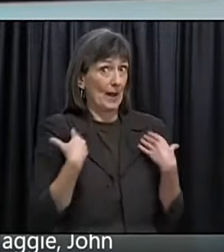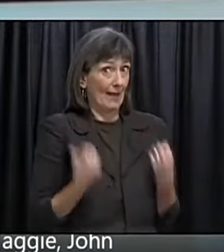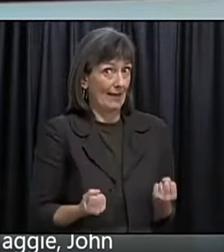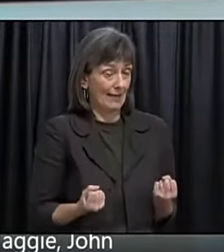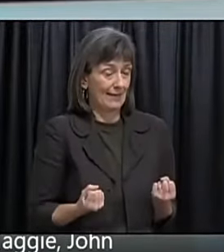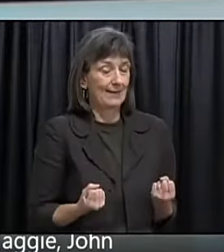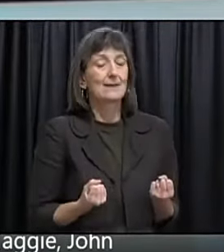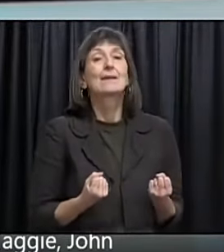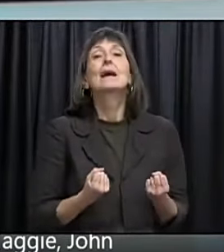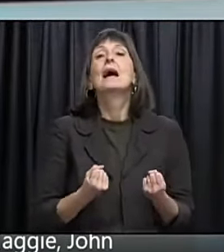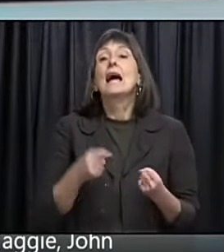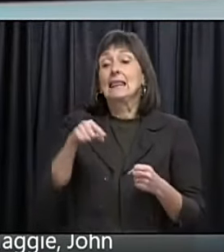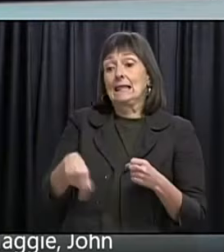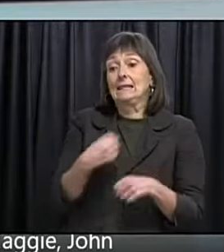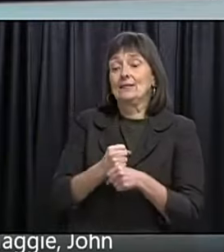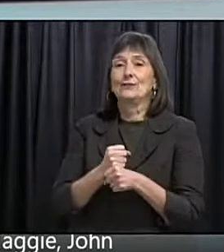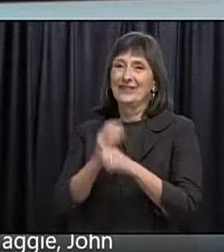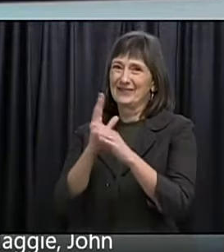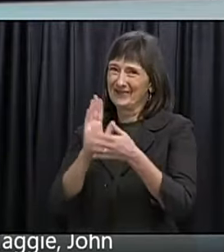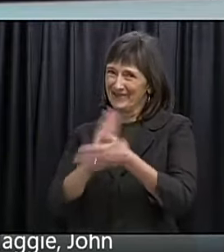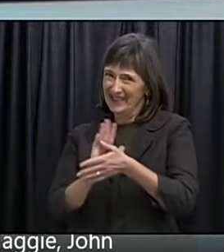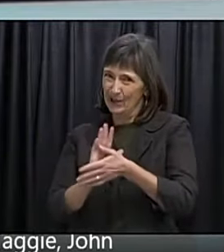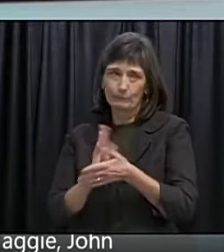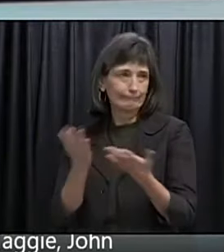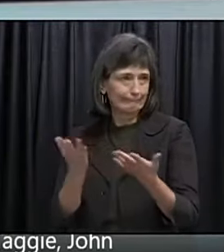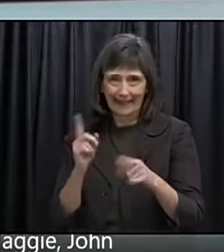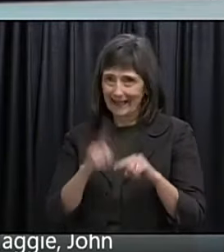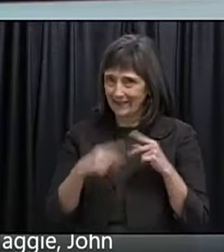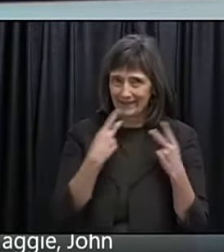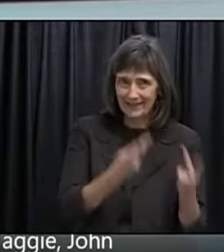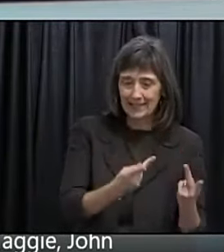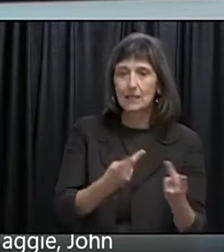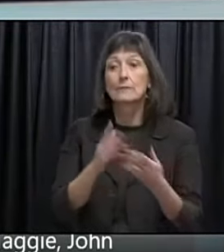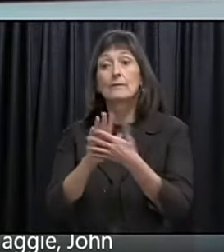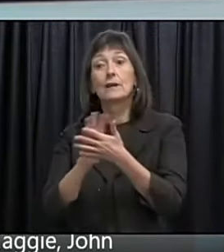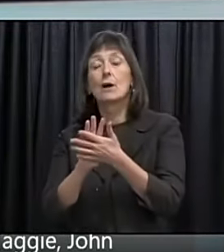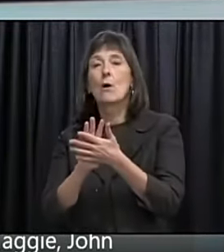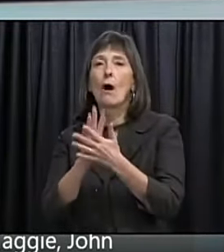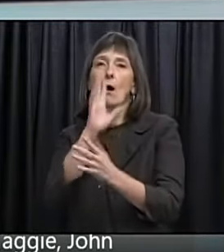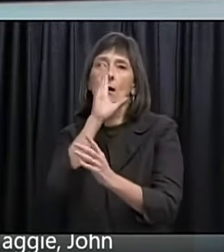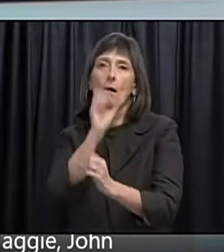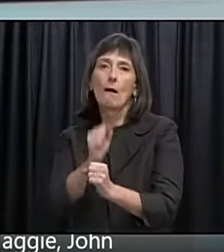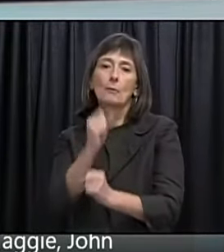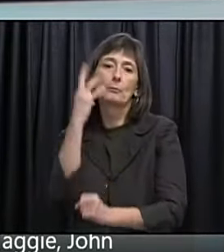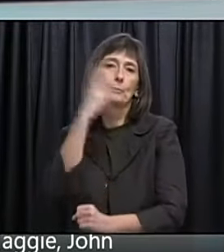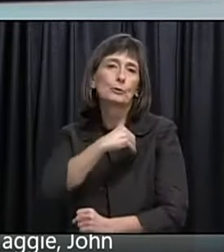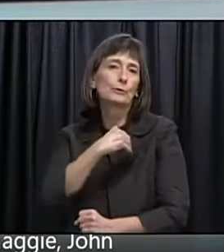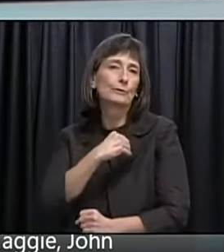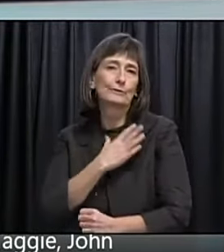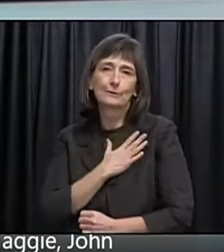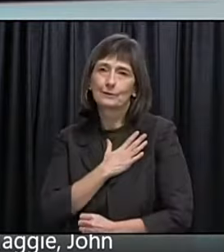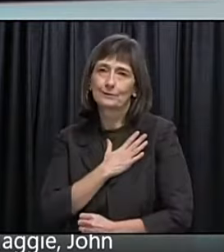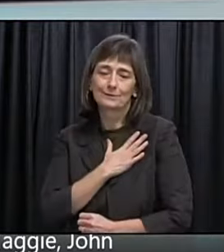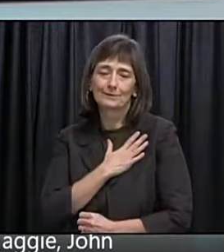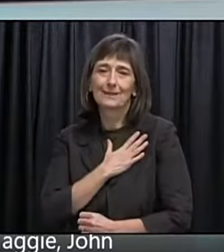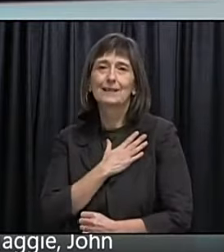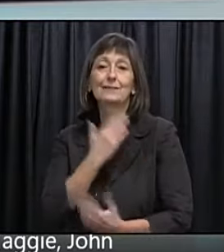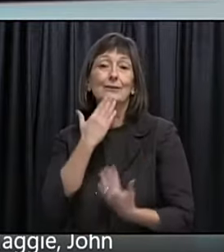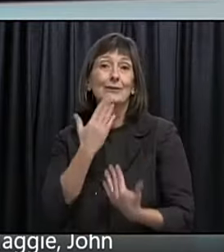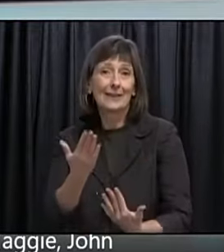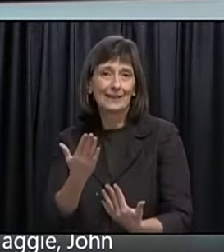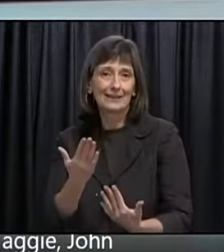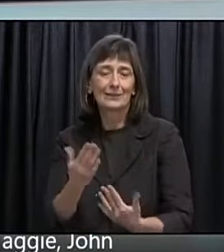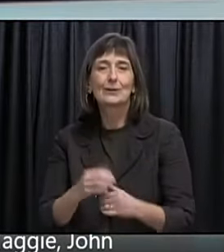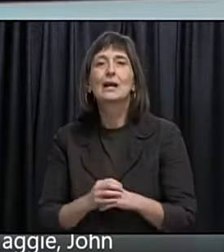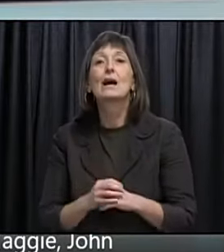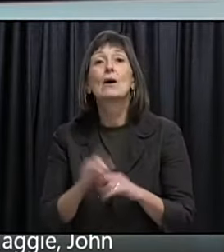the video this year because of COVID. Was as beautiful as the visit from last year. So thank you very much. And on